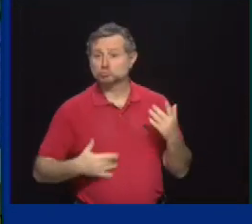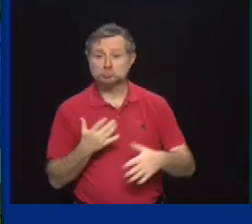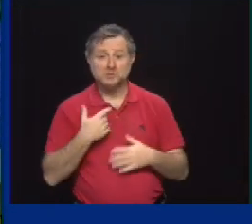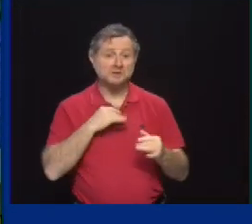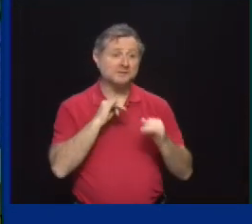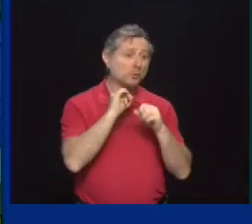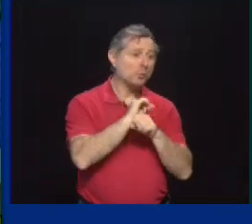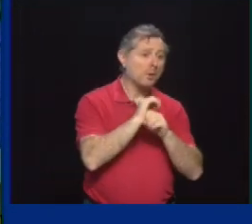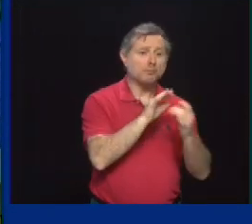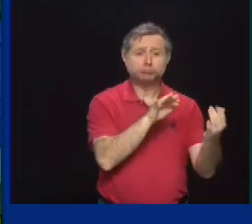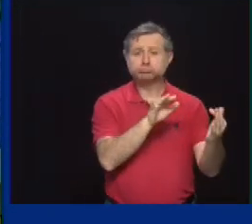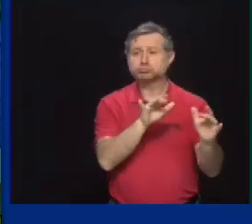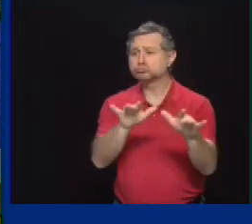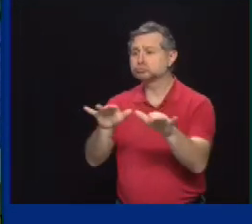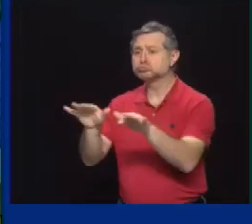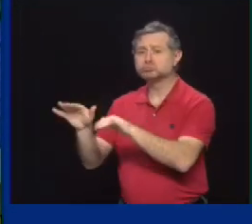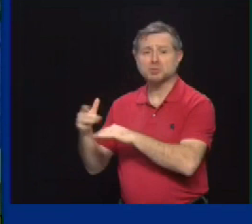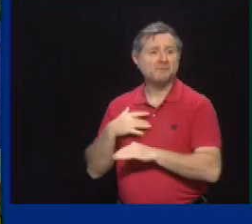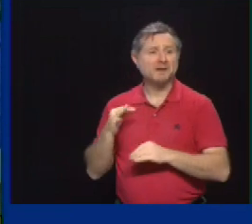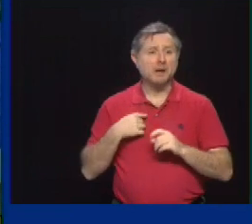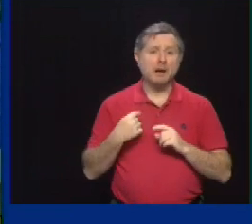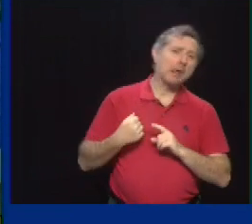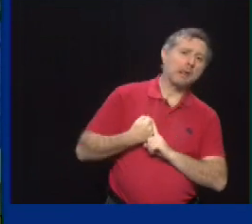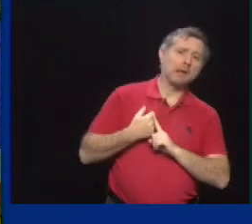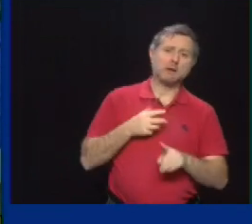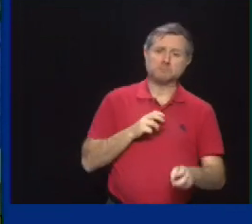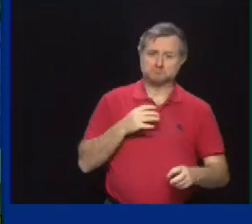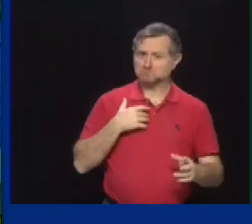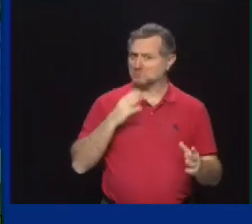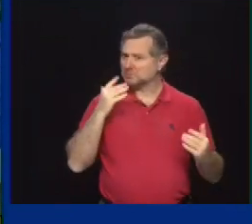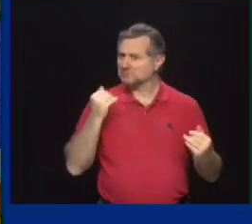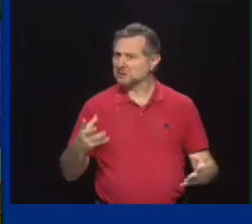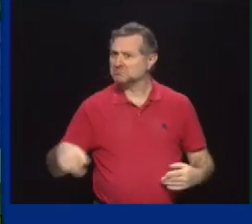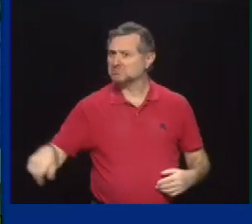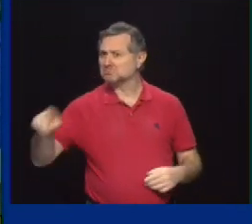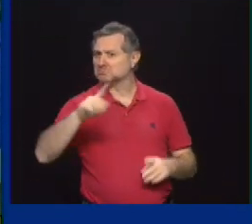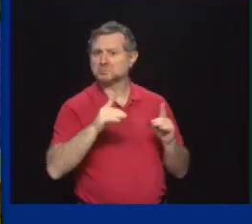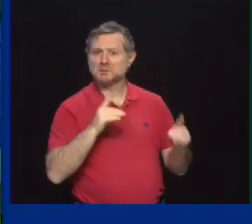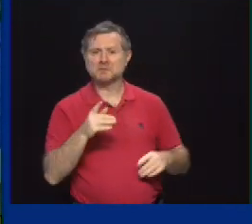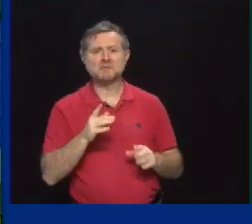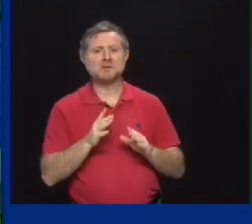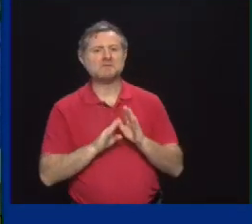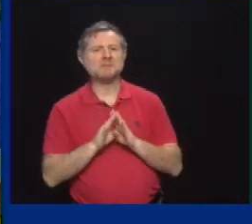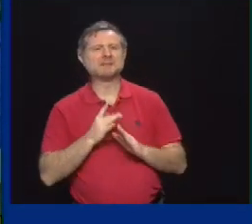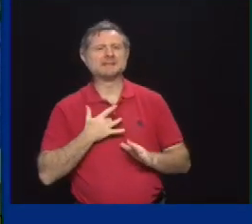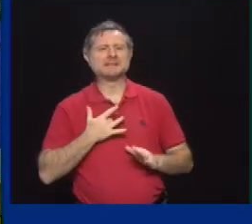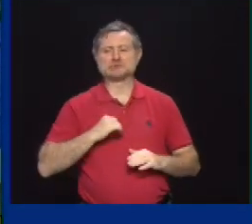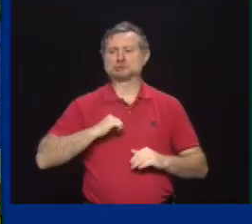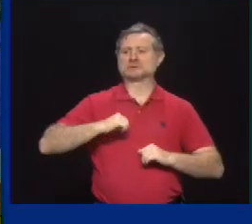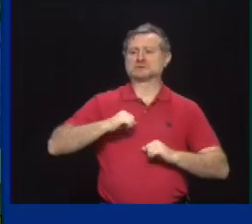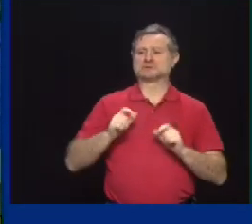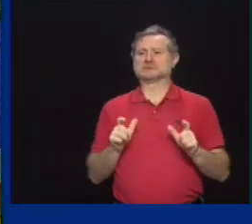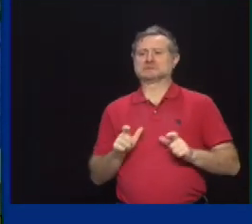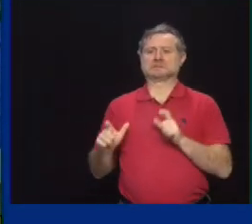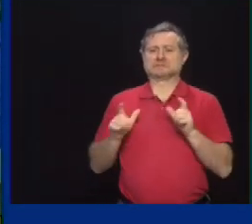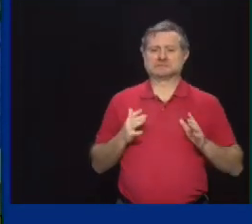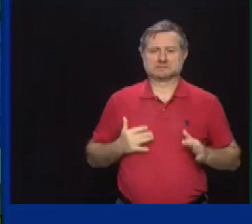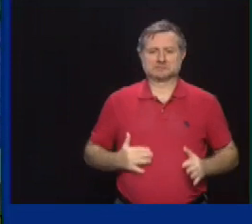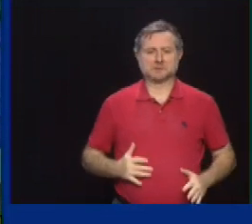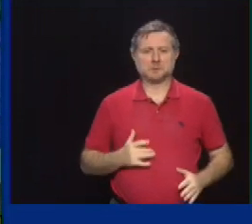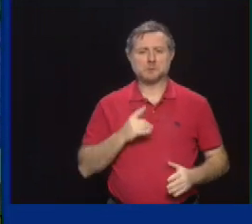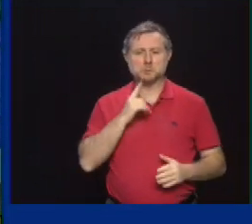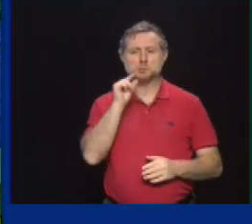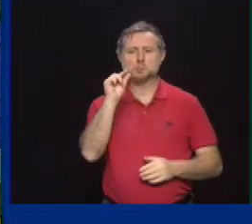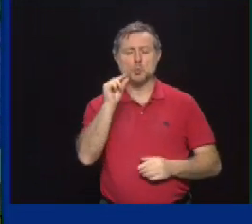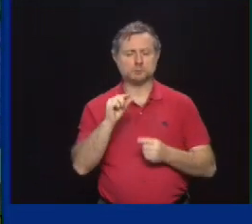didn't miss a beat. So I anticipate that many people have developed sort of a resistance to this, and it is a smaller dose. So I felt great